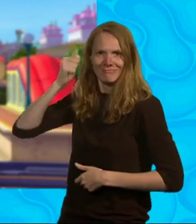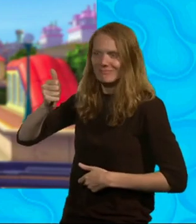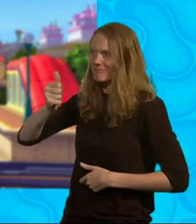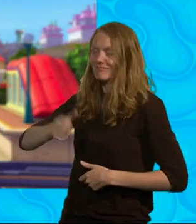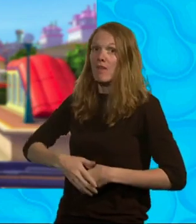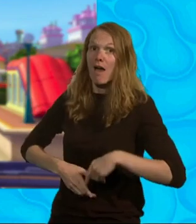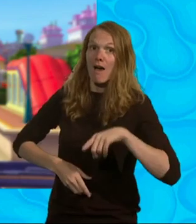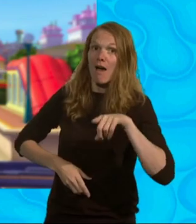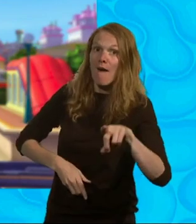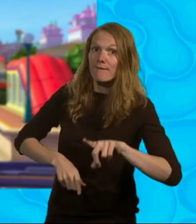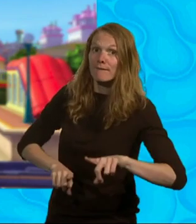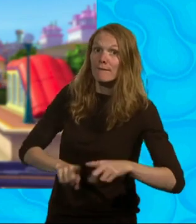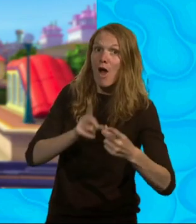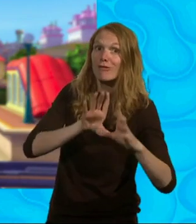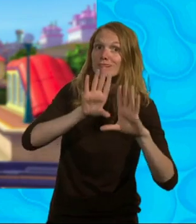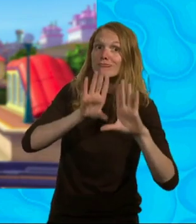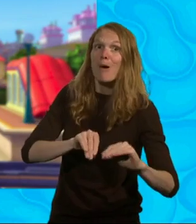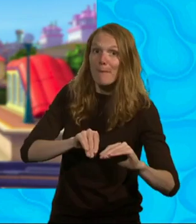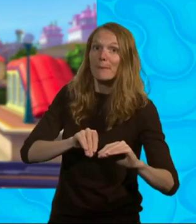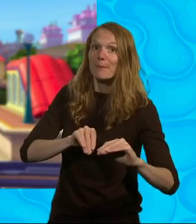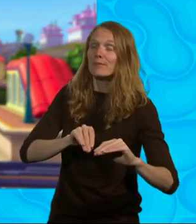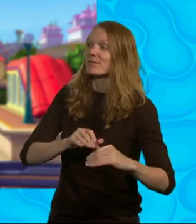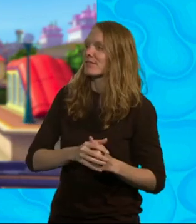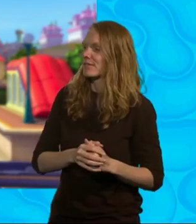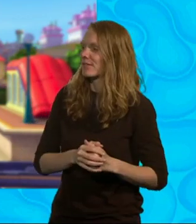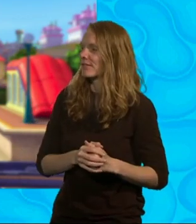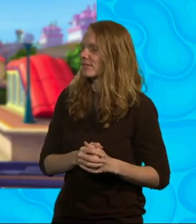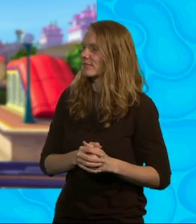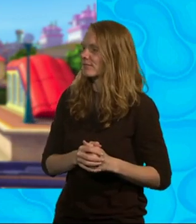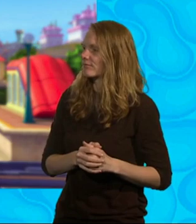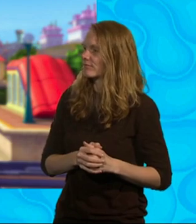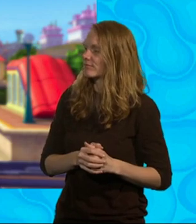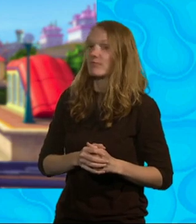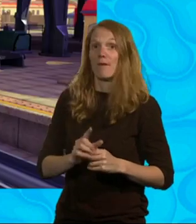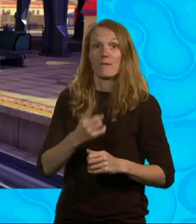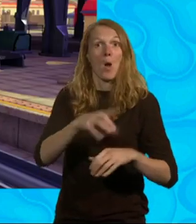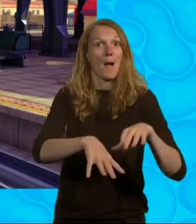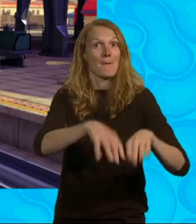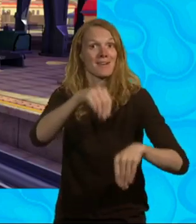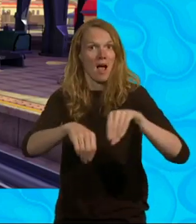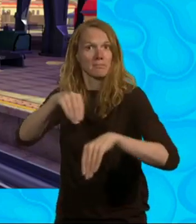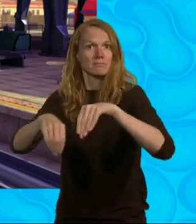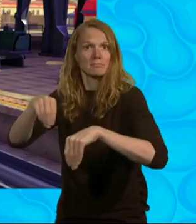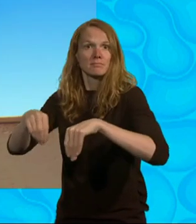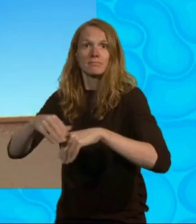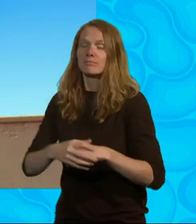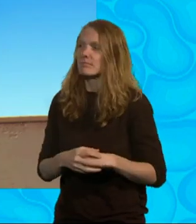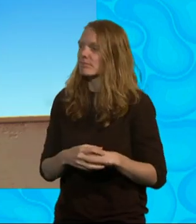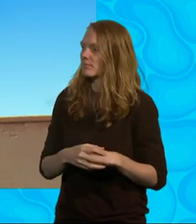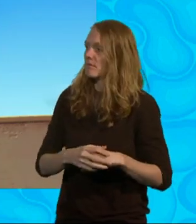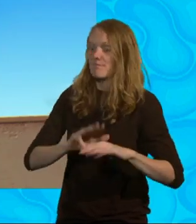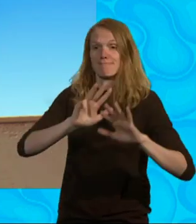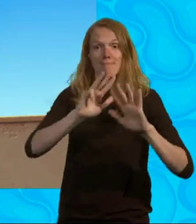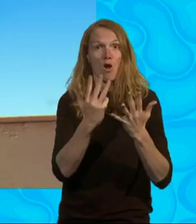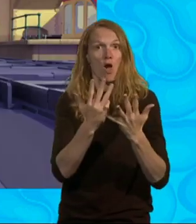up is at 9am. And then each stop will be a further five minutes apart. Precisely. Let's go! It's